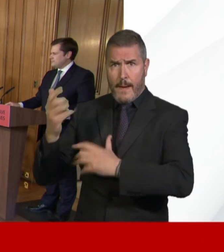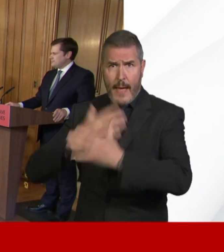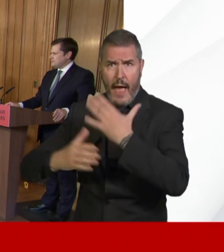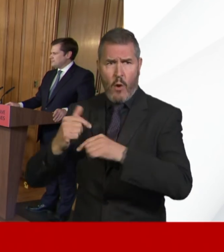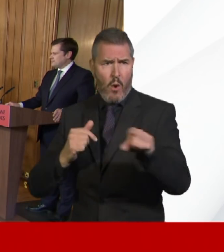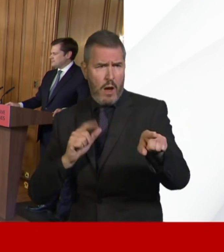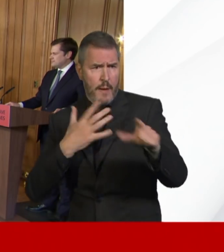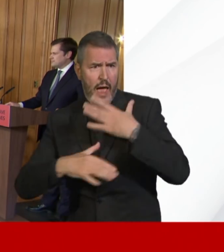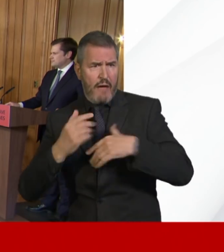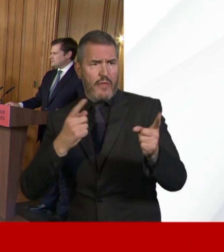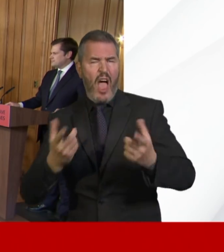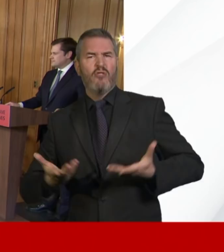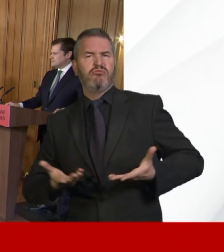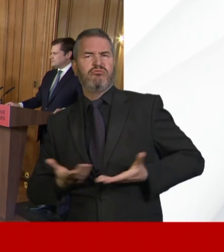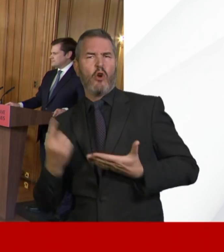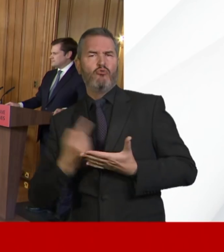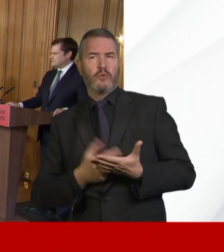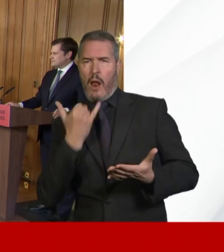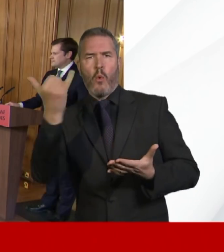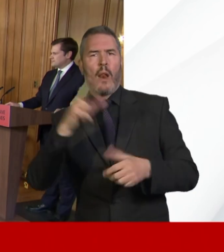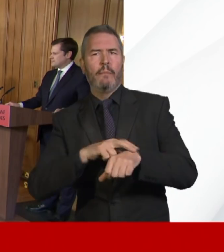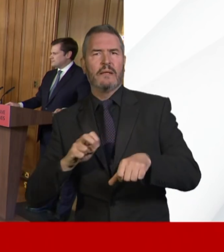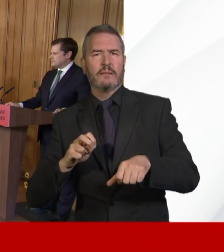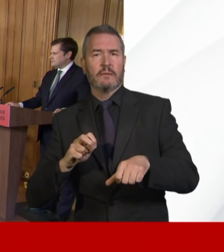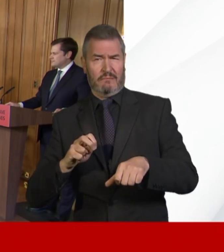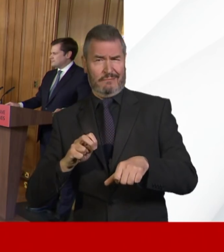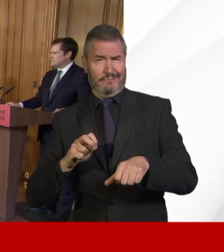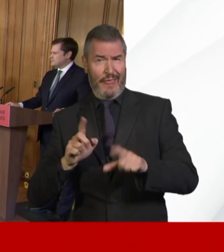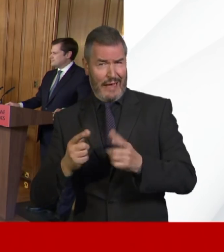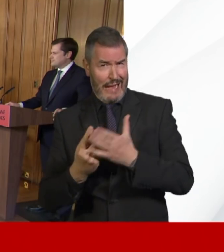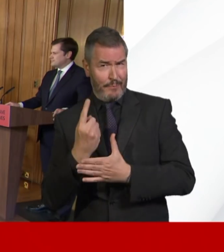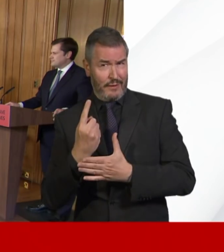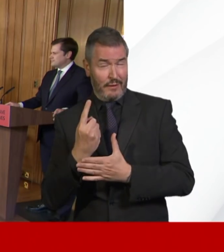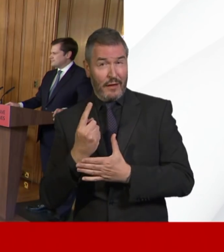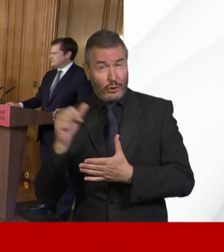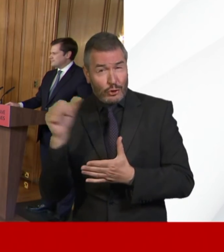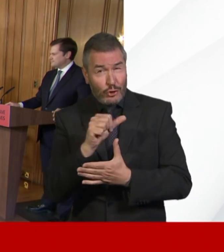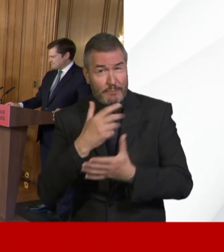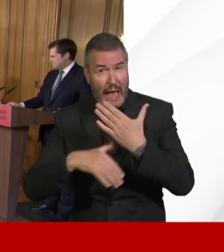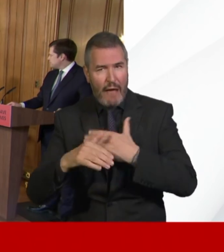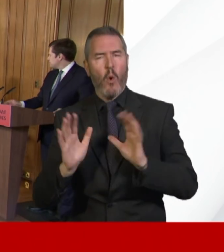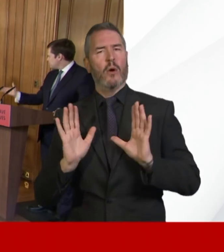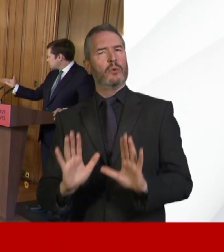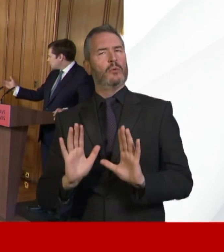other people they believe have flouted the rules. Would you encourage people to raise their concerns with these hotlines?